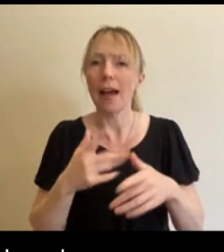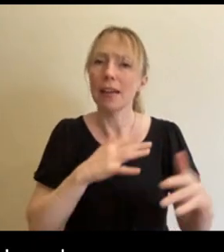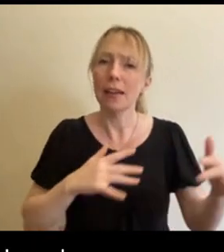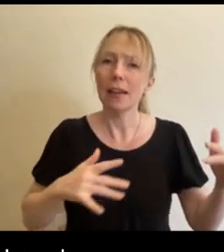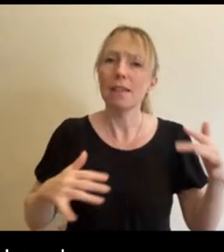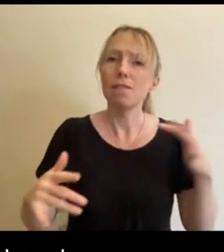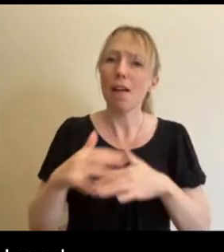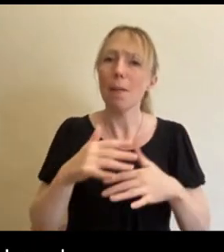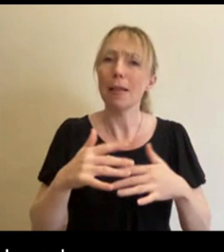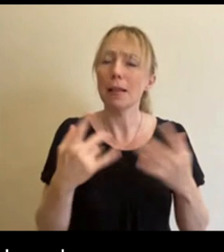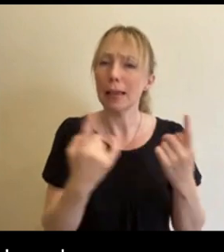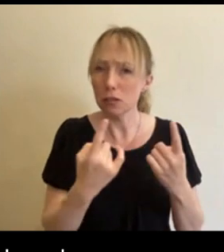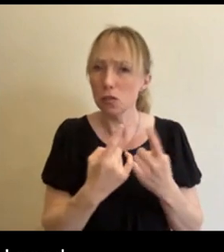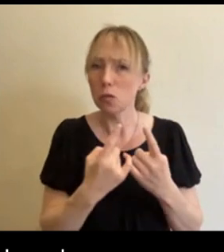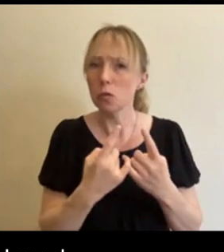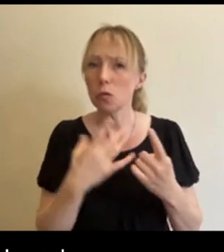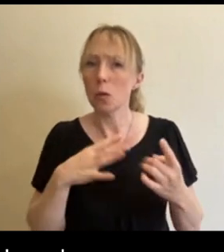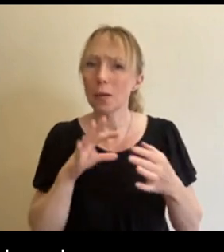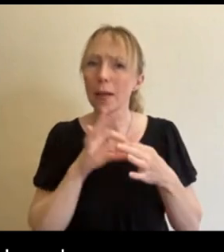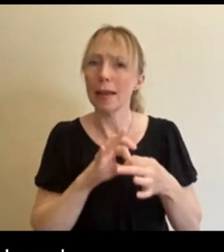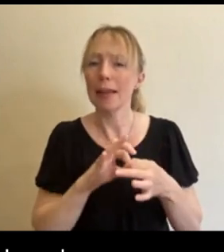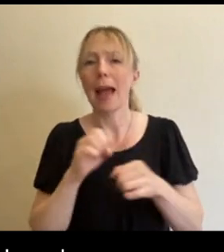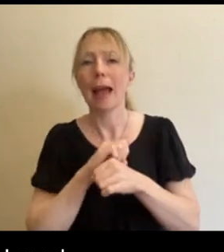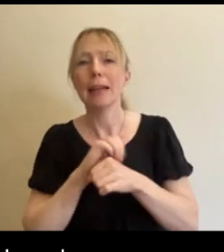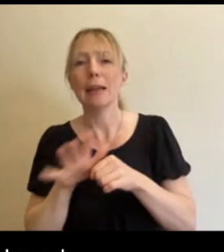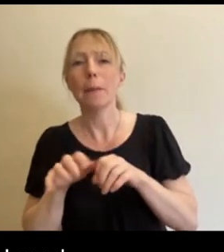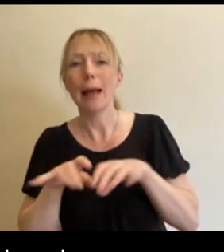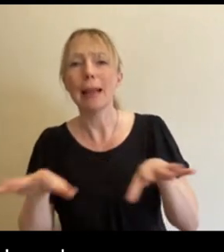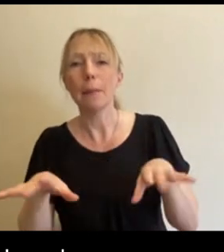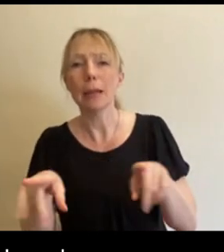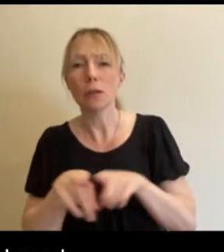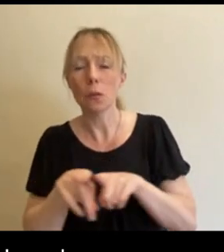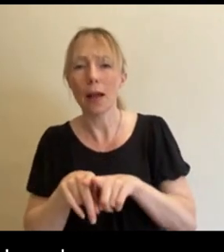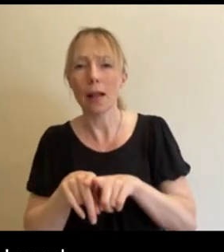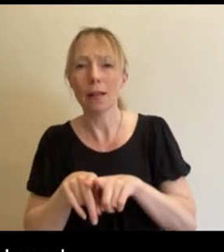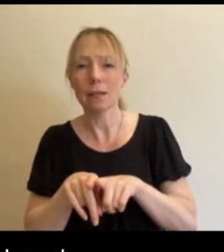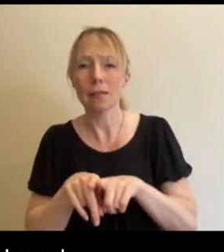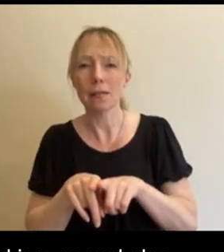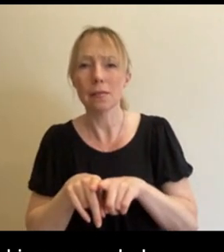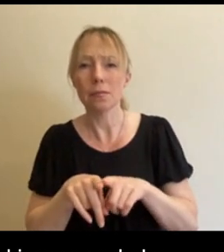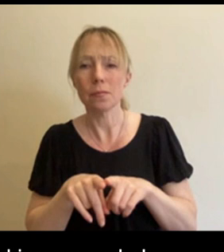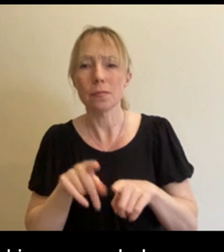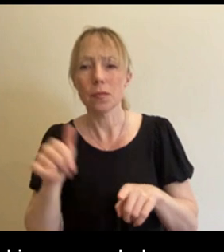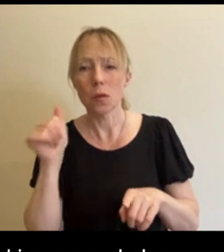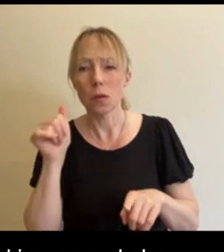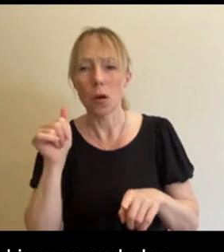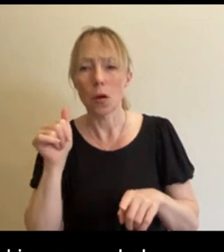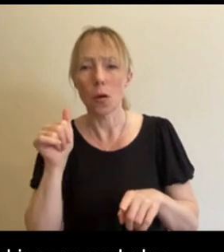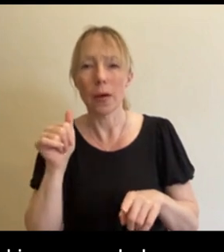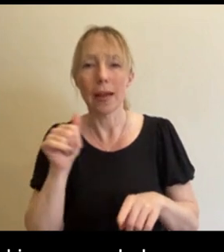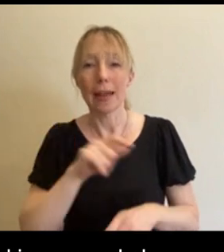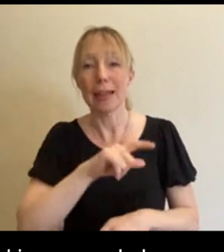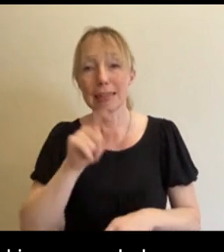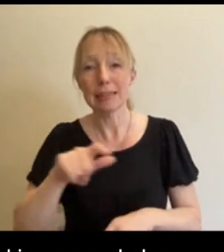also related to pandemics as well. Because as you know, that Indonesia,